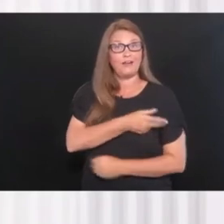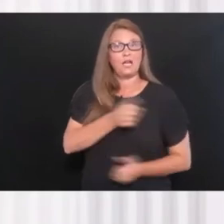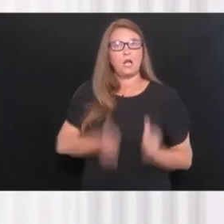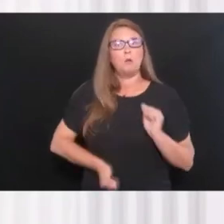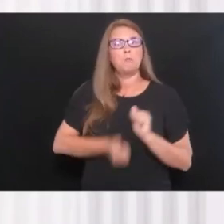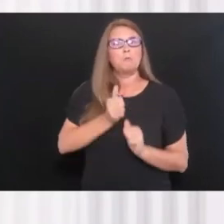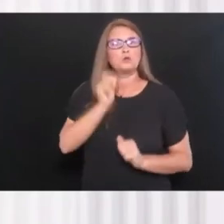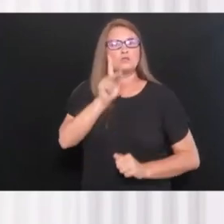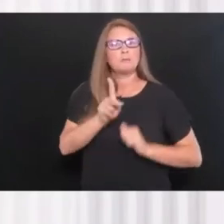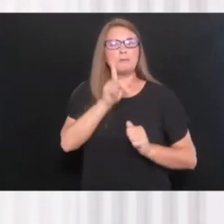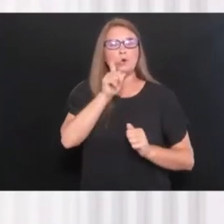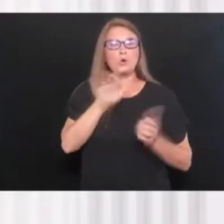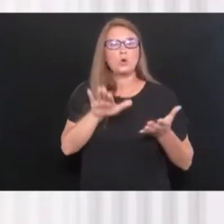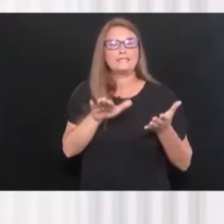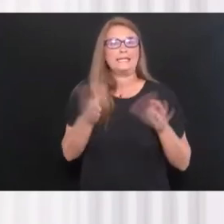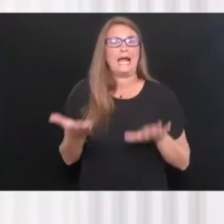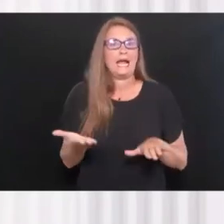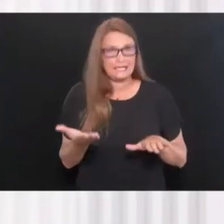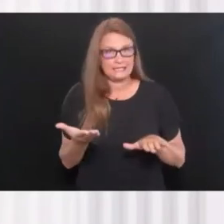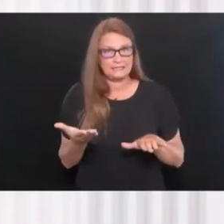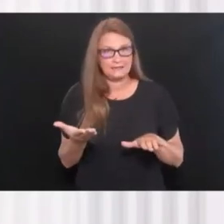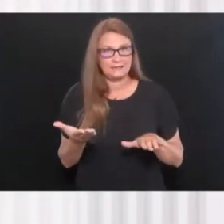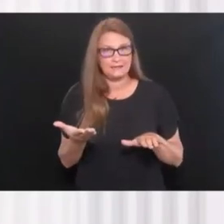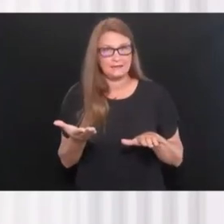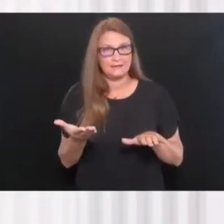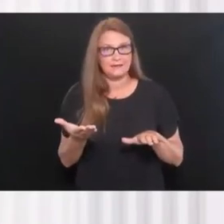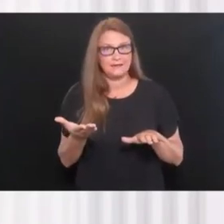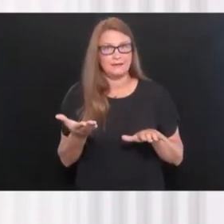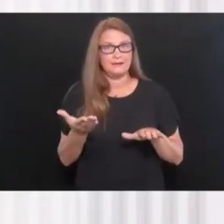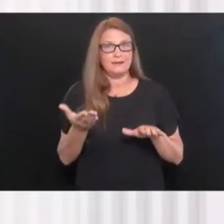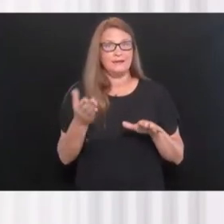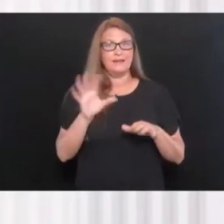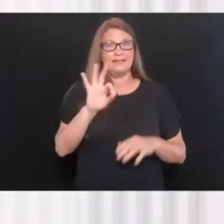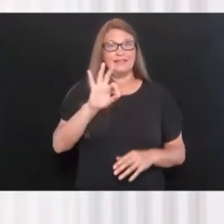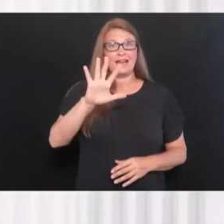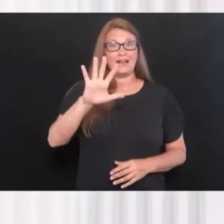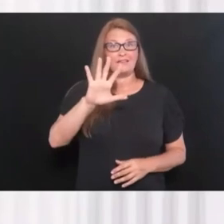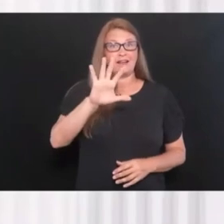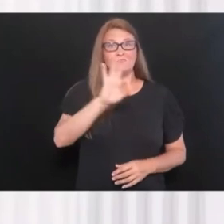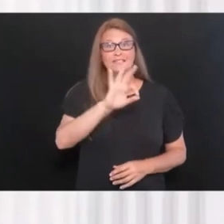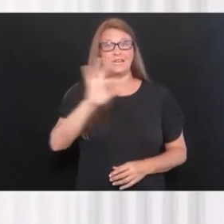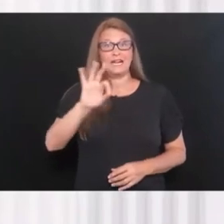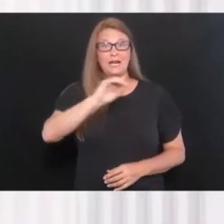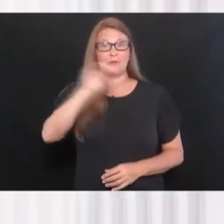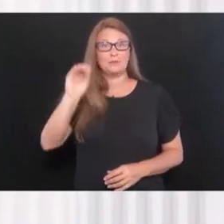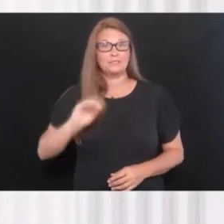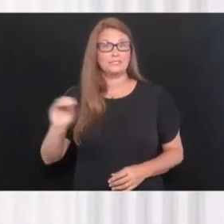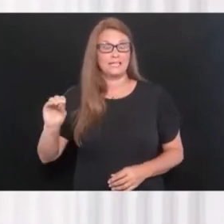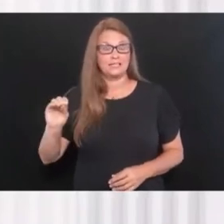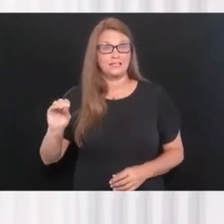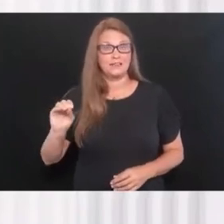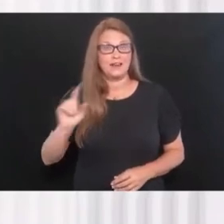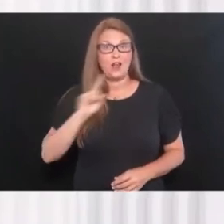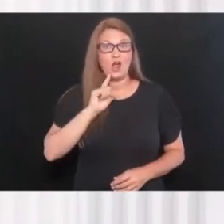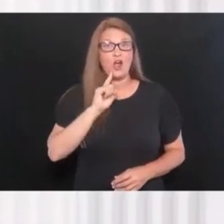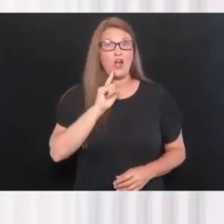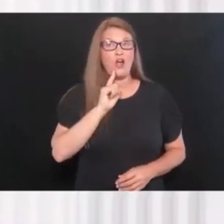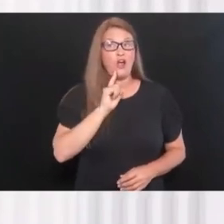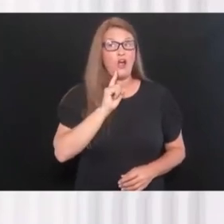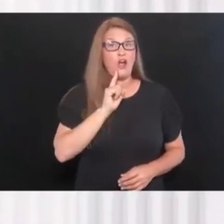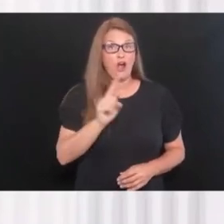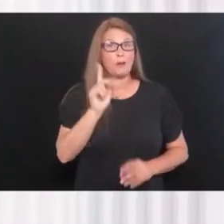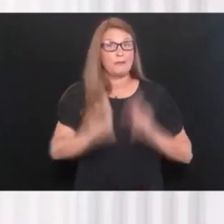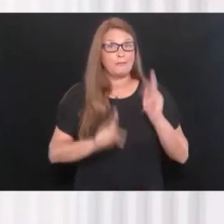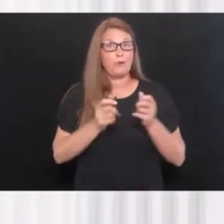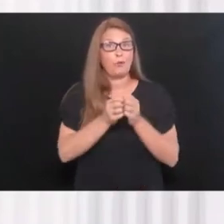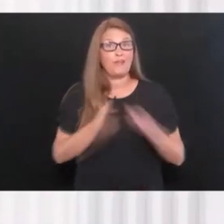dying, the people that are primarily, uh, in the ICU's on a ventilator, 95 to 99% are unvaccinated